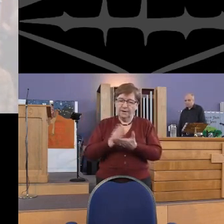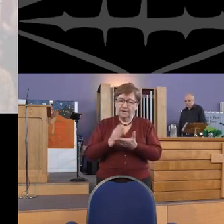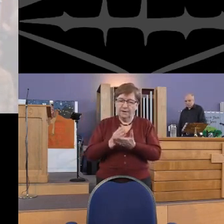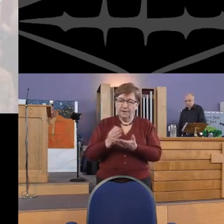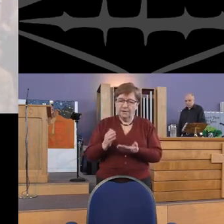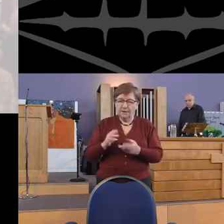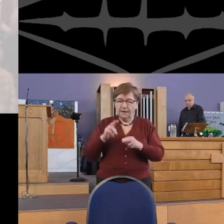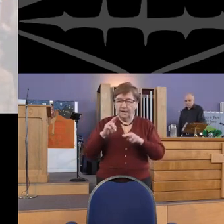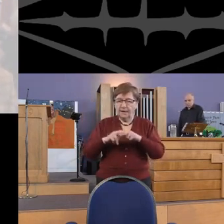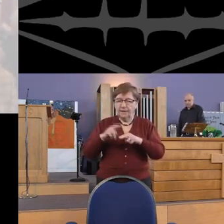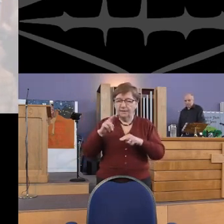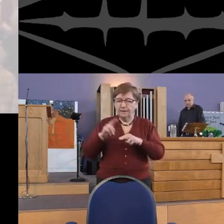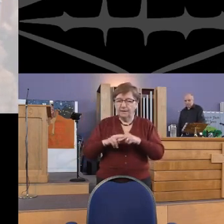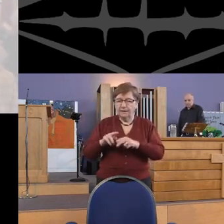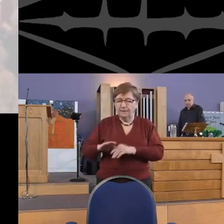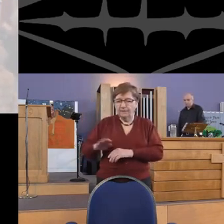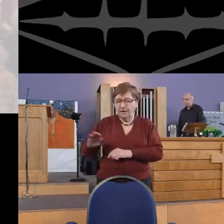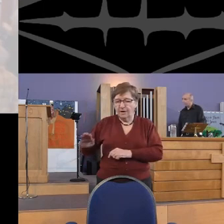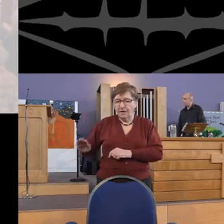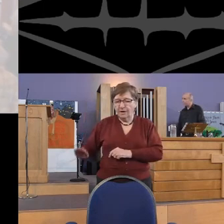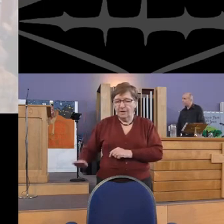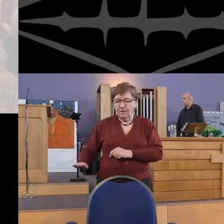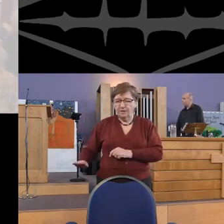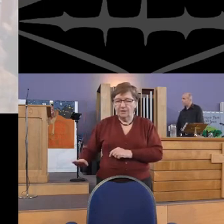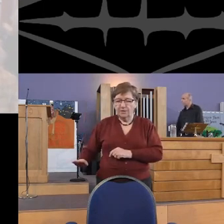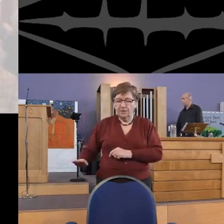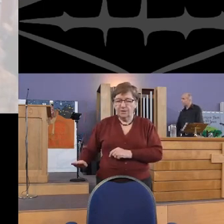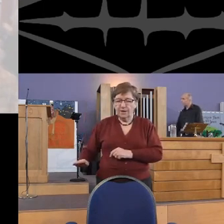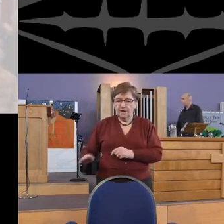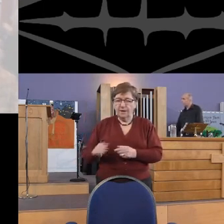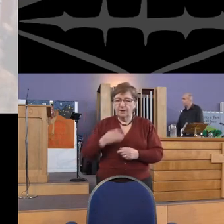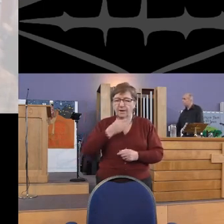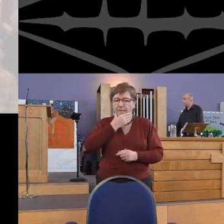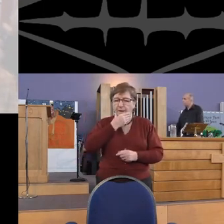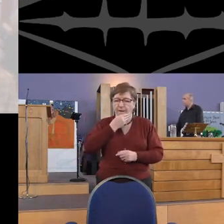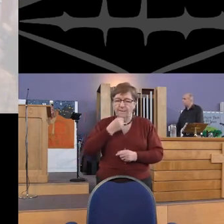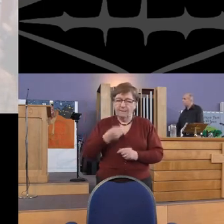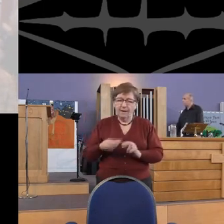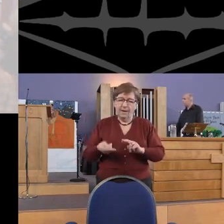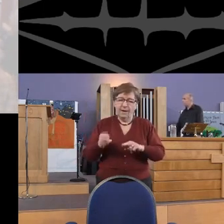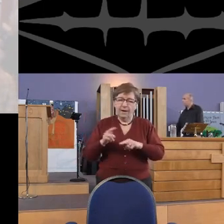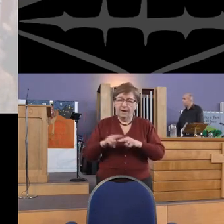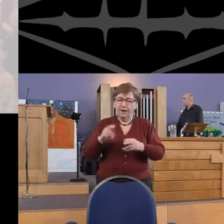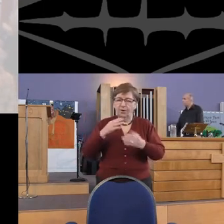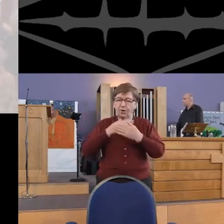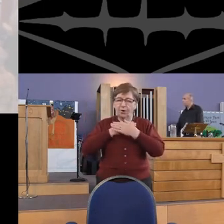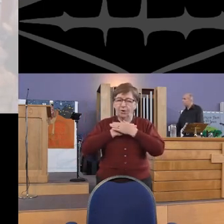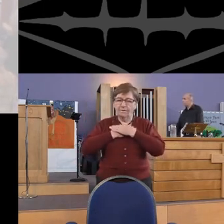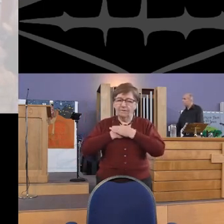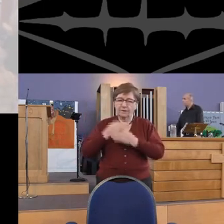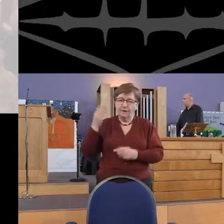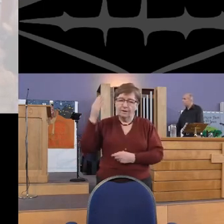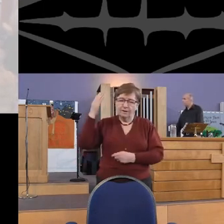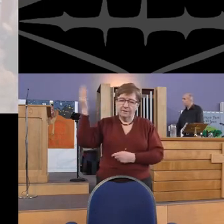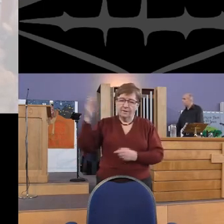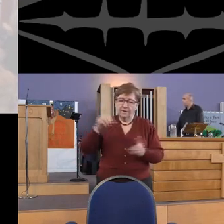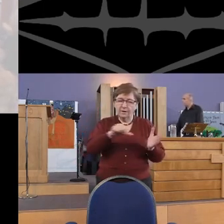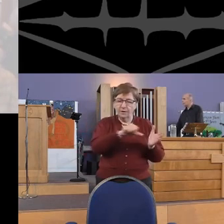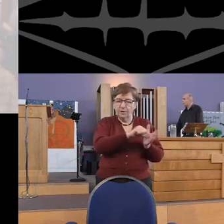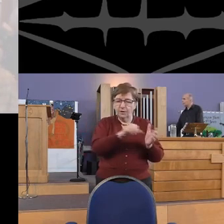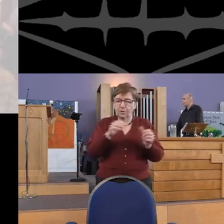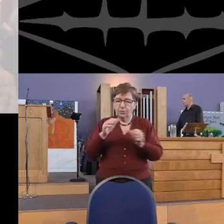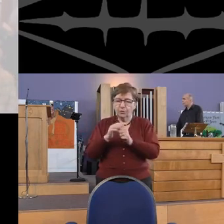he is at the Father's sight, the man of